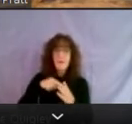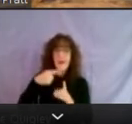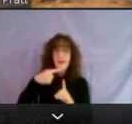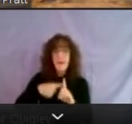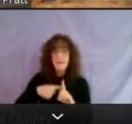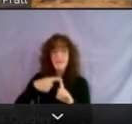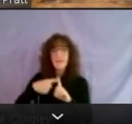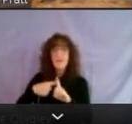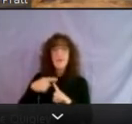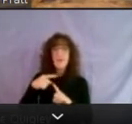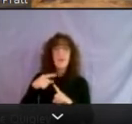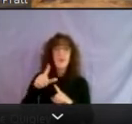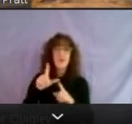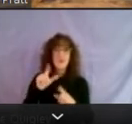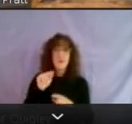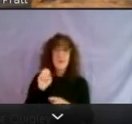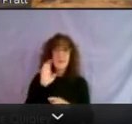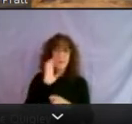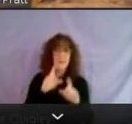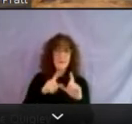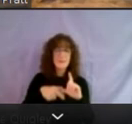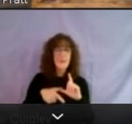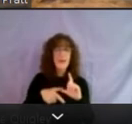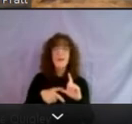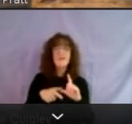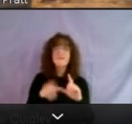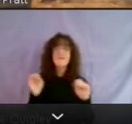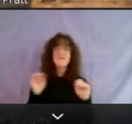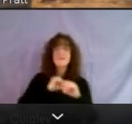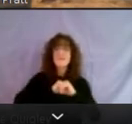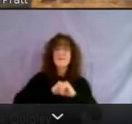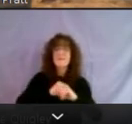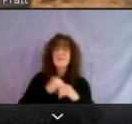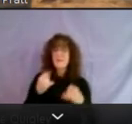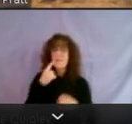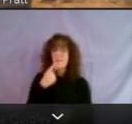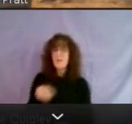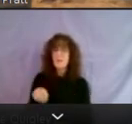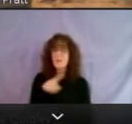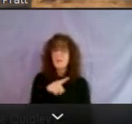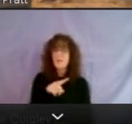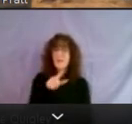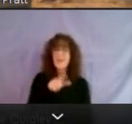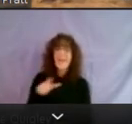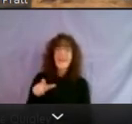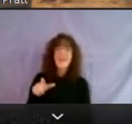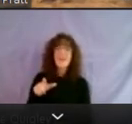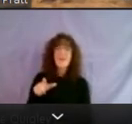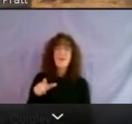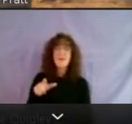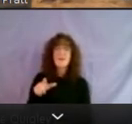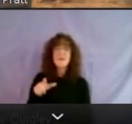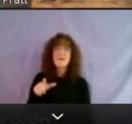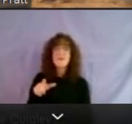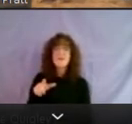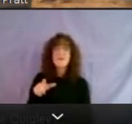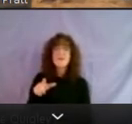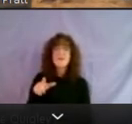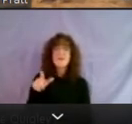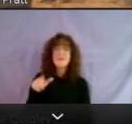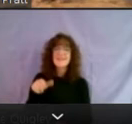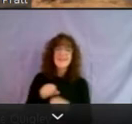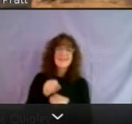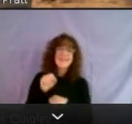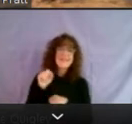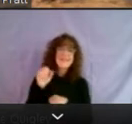expiring, um, there's, there's no existing protection for you, landlords can send you a notice to quit,